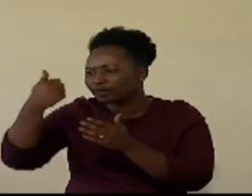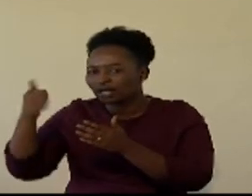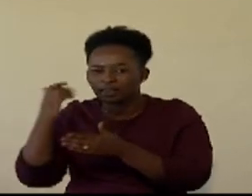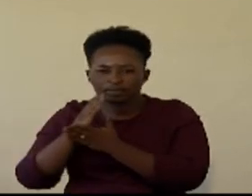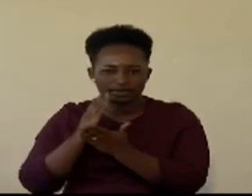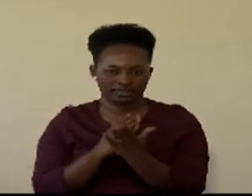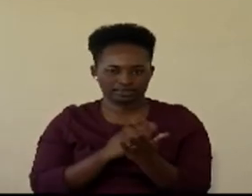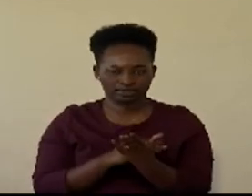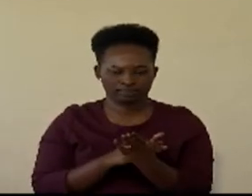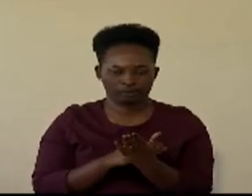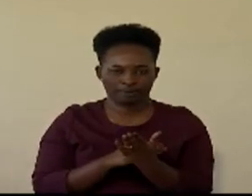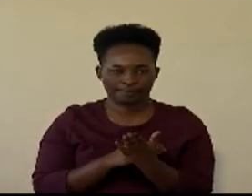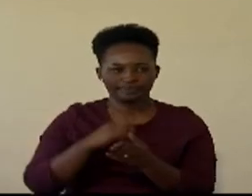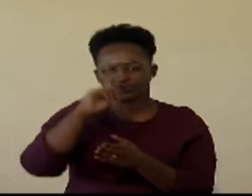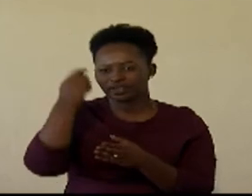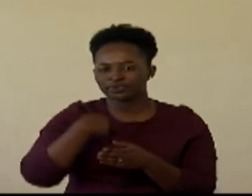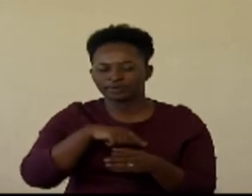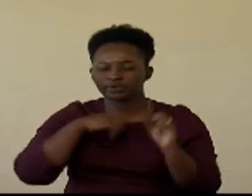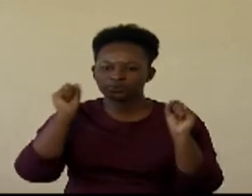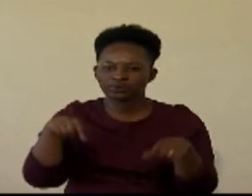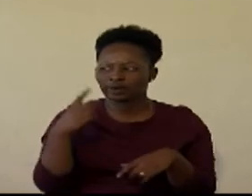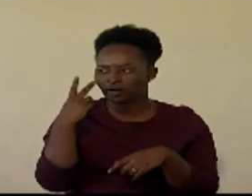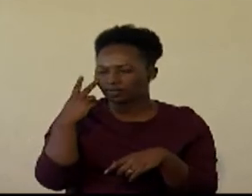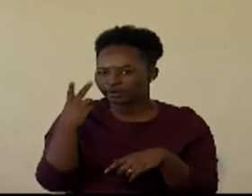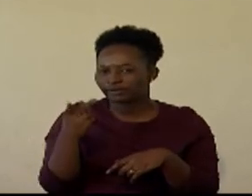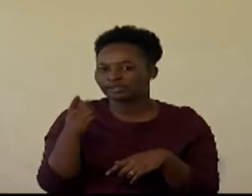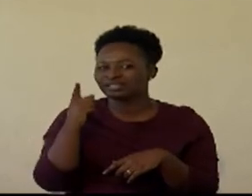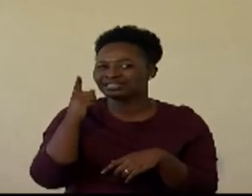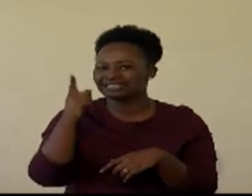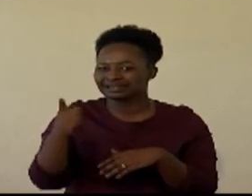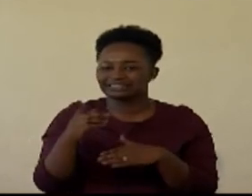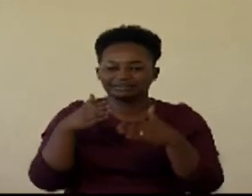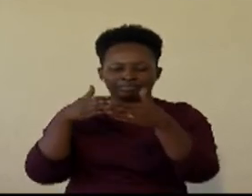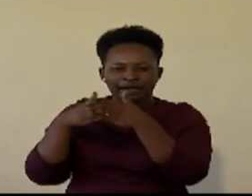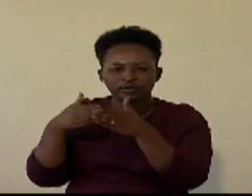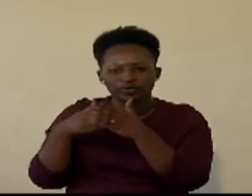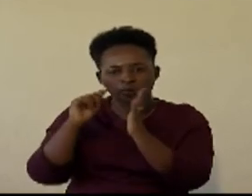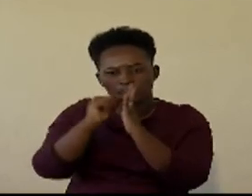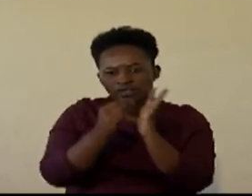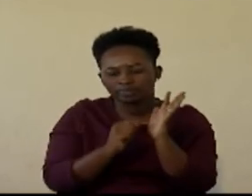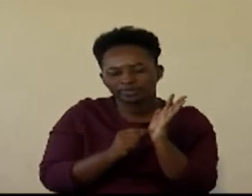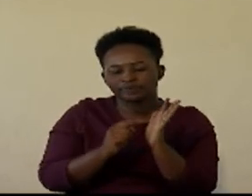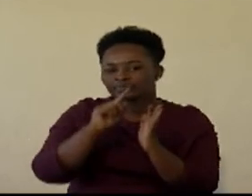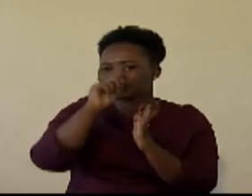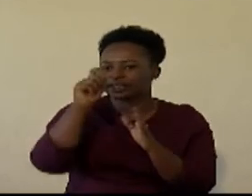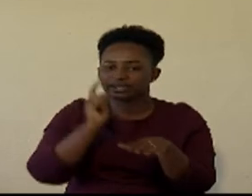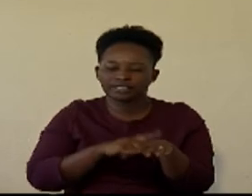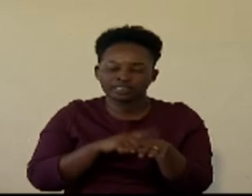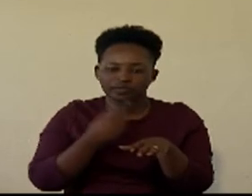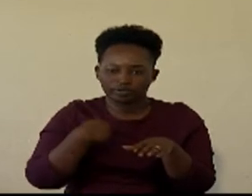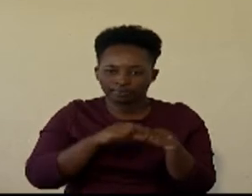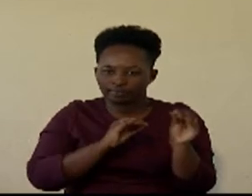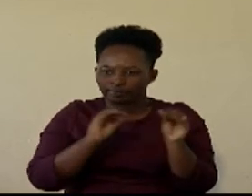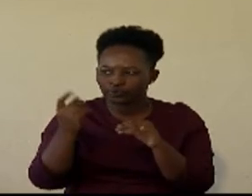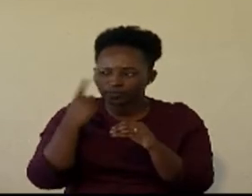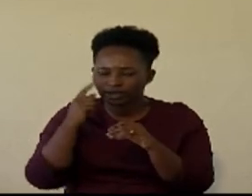are we able to take that this is possibly a boundary of one cell? And then we move on to the next of the